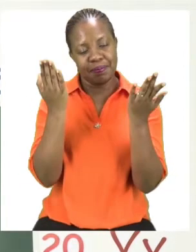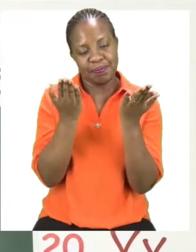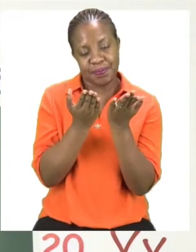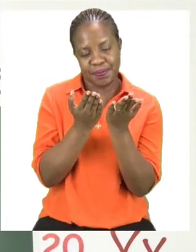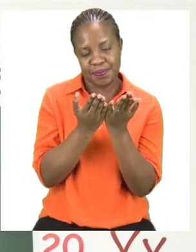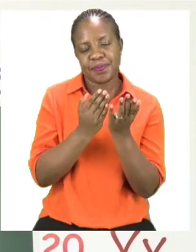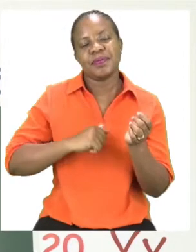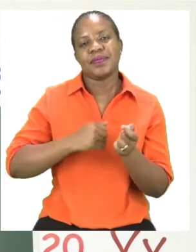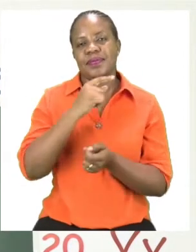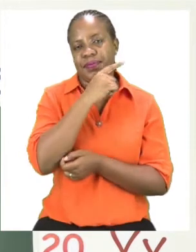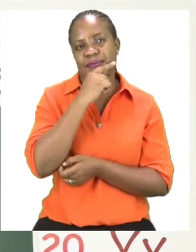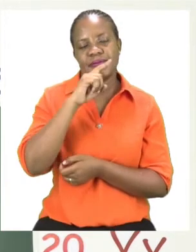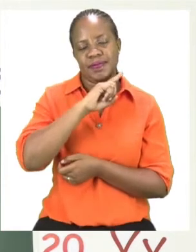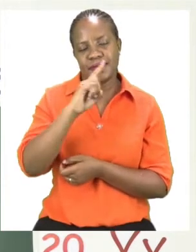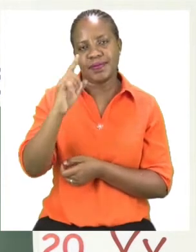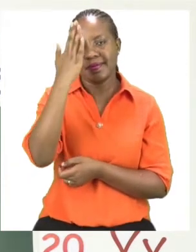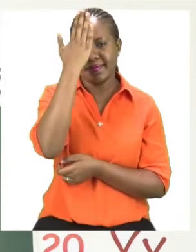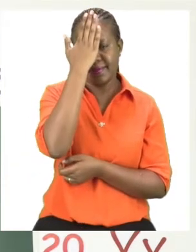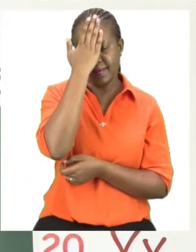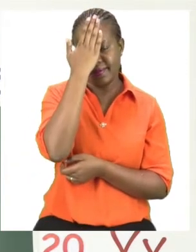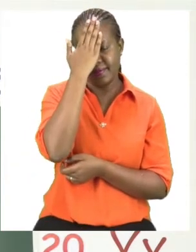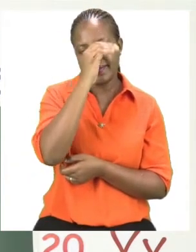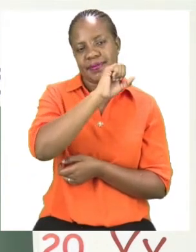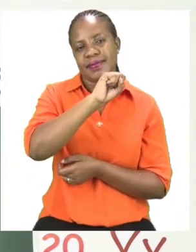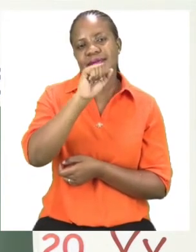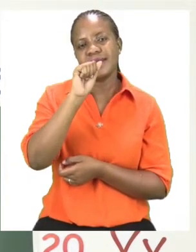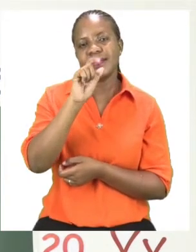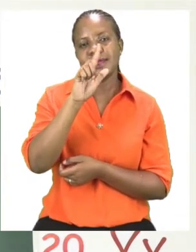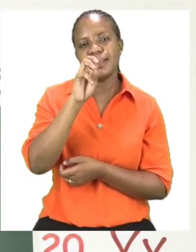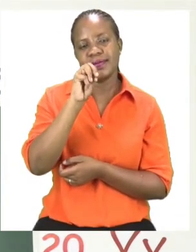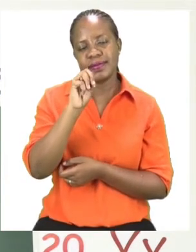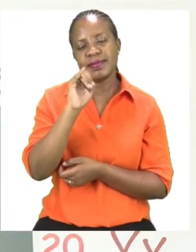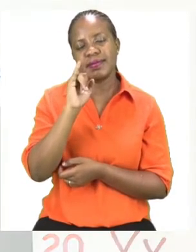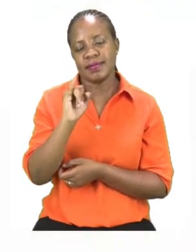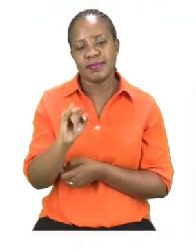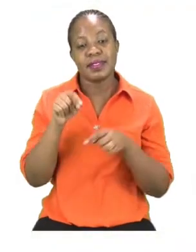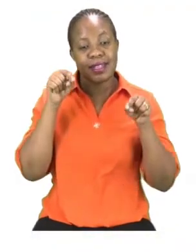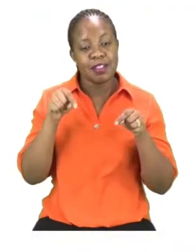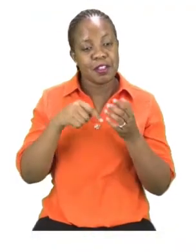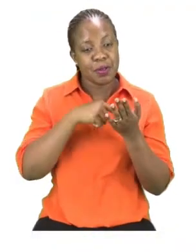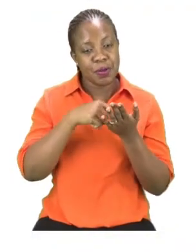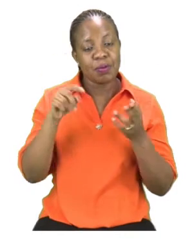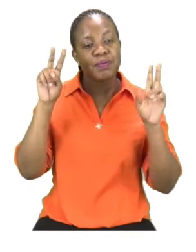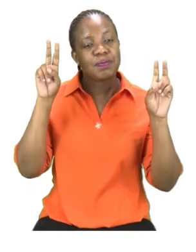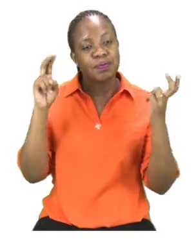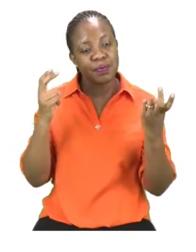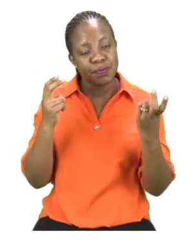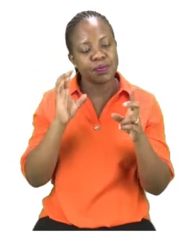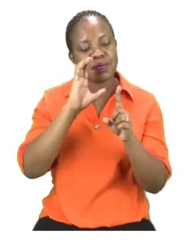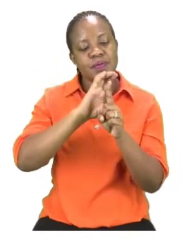and thank you so much for joining me today. Our theme this week is Culture